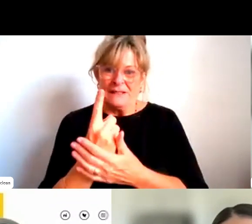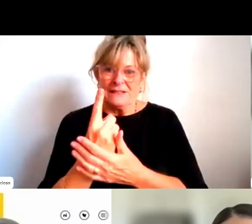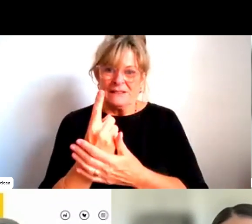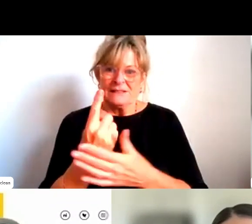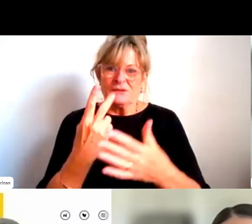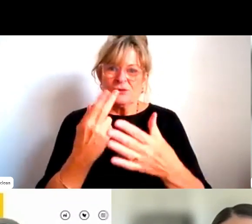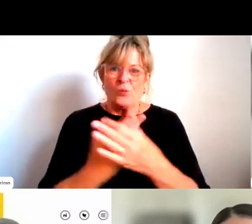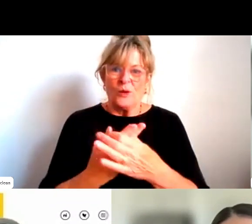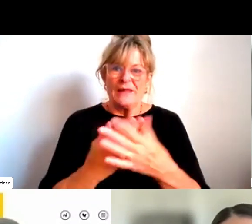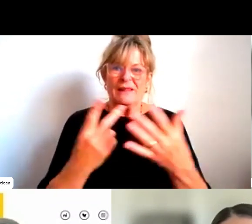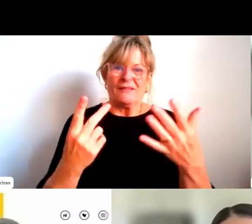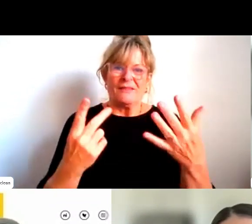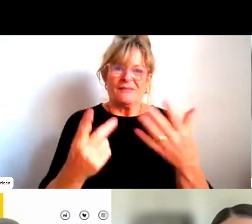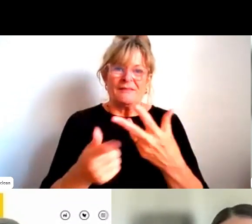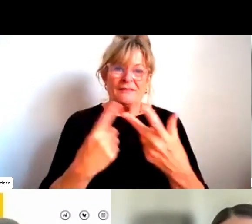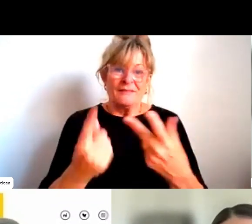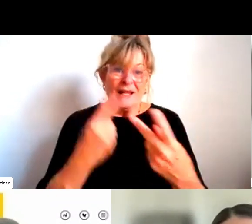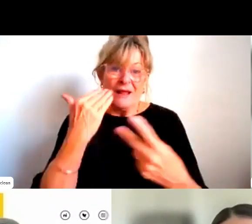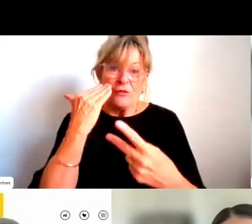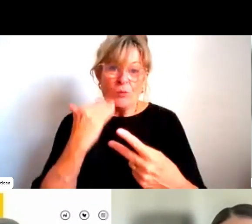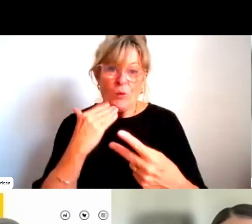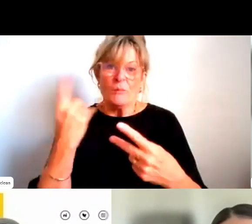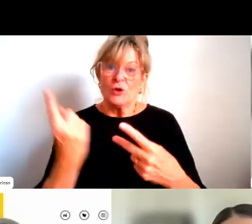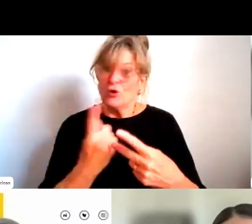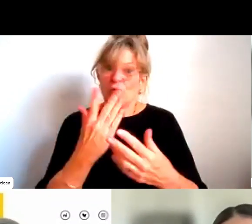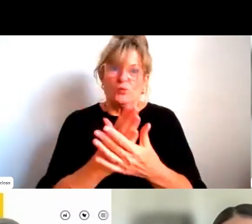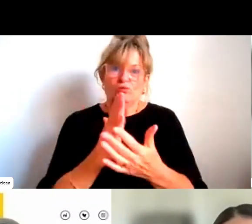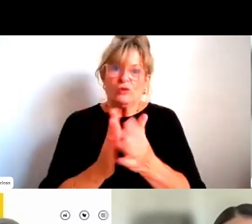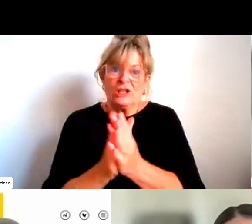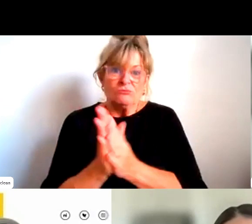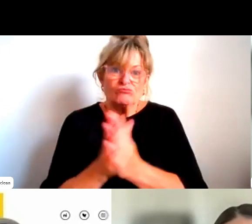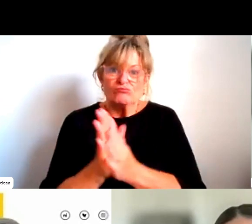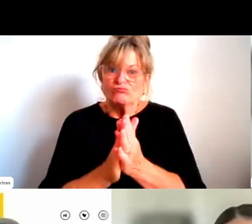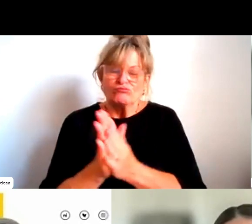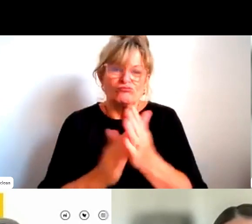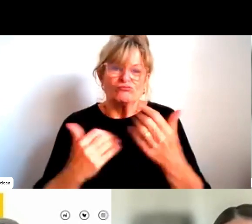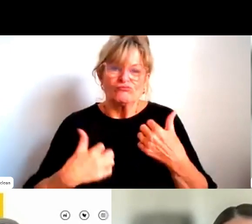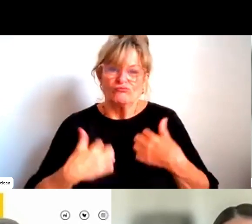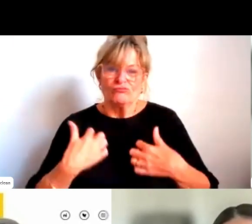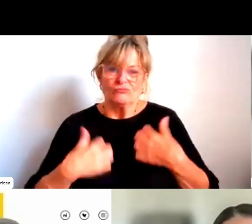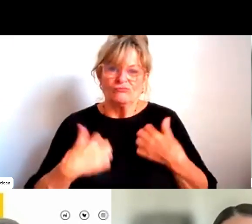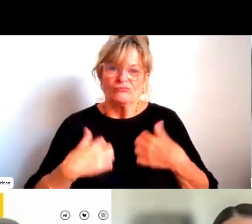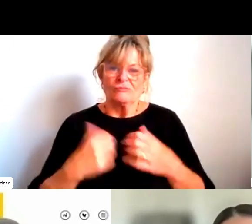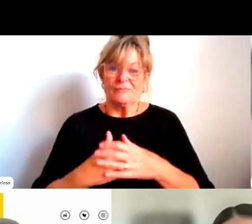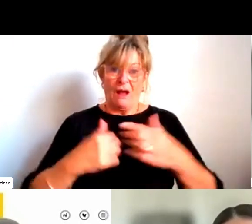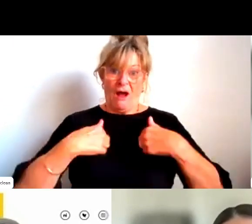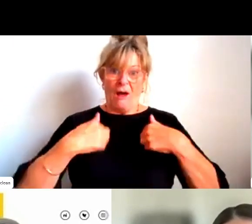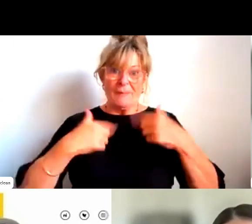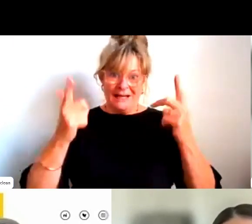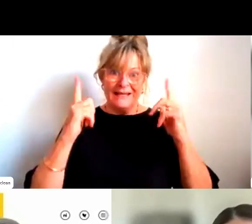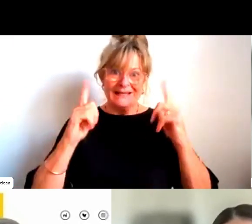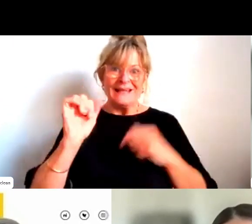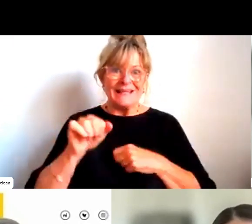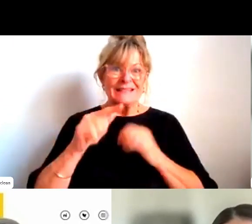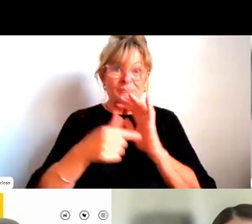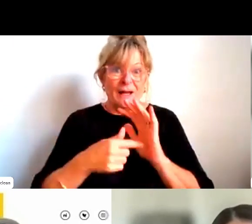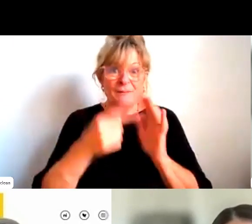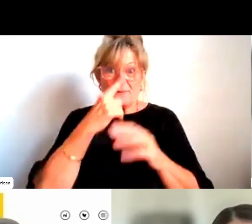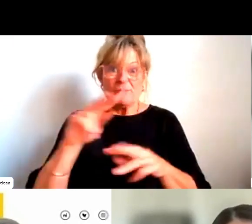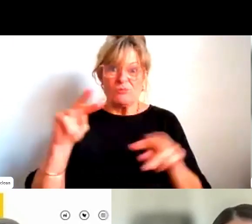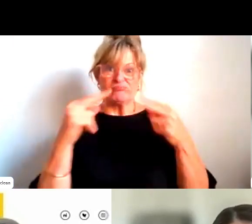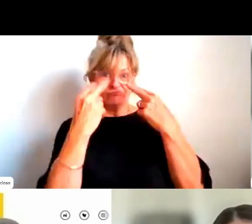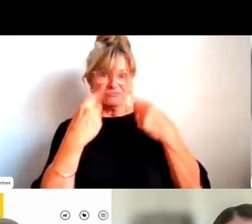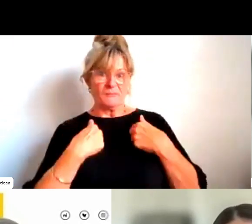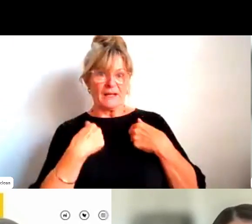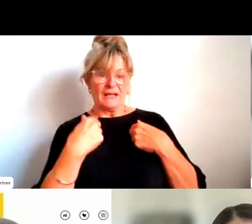considered a go getter. I am in leadership positions, as you mentioned, but I'm constantly spoken over, considered a troublemaker for having a different view.